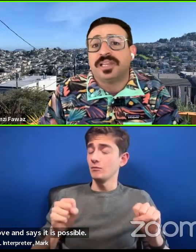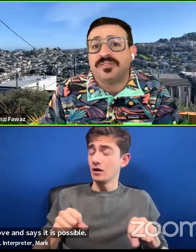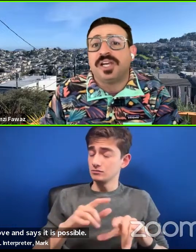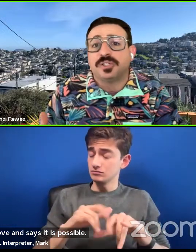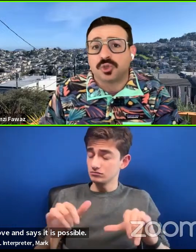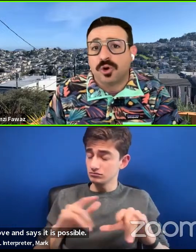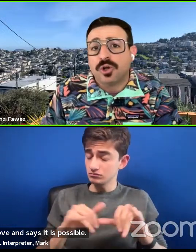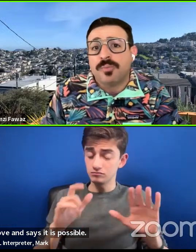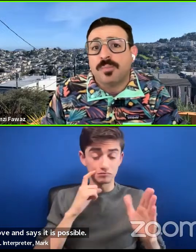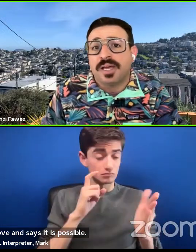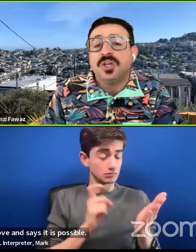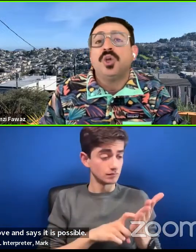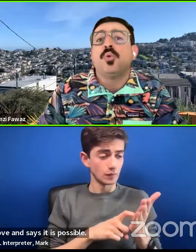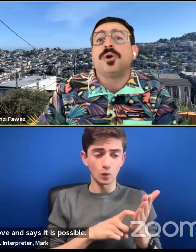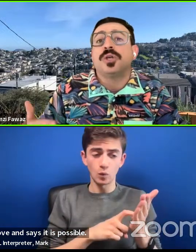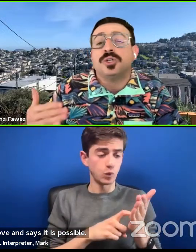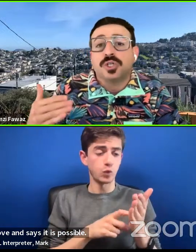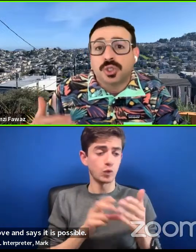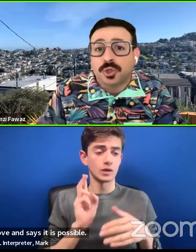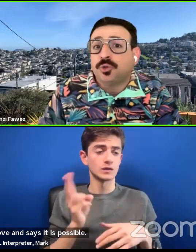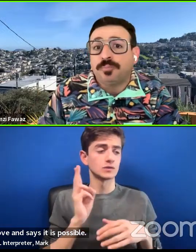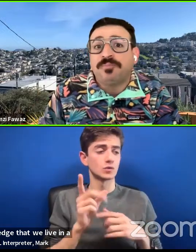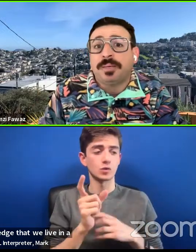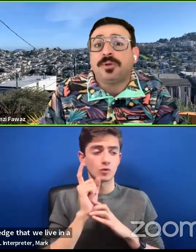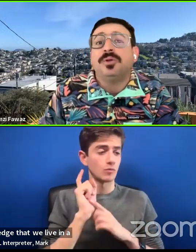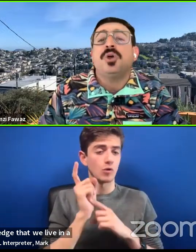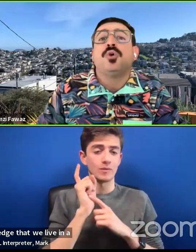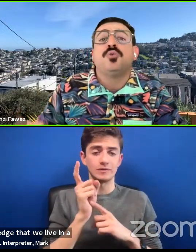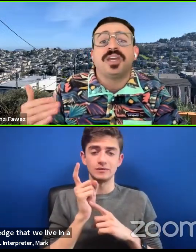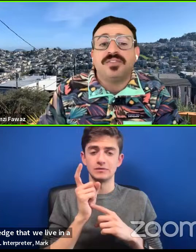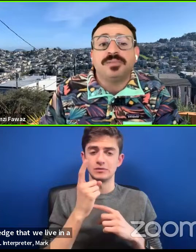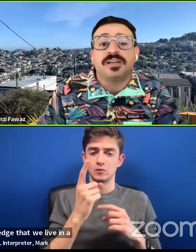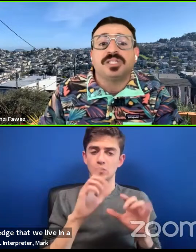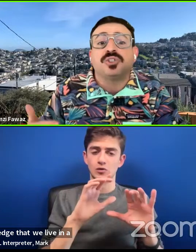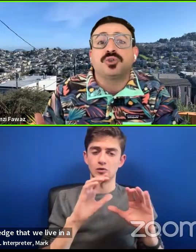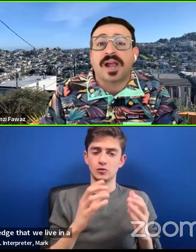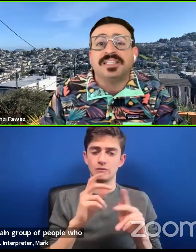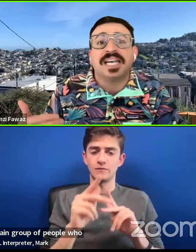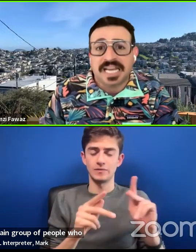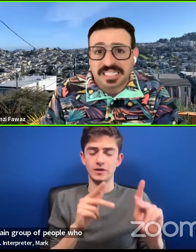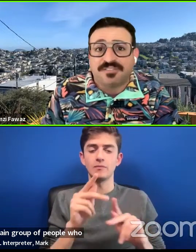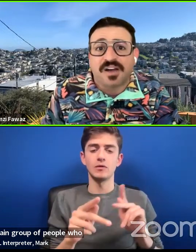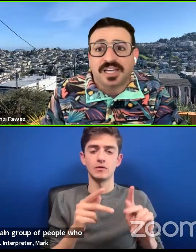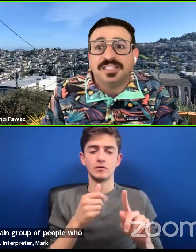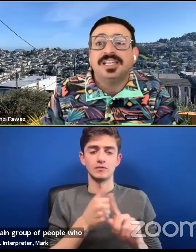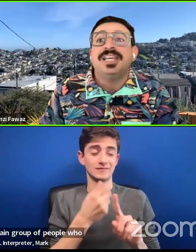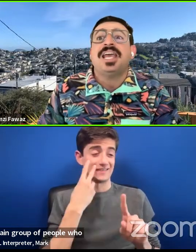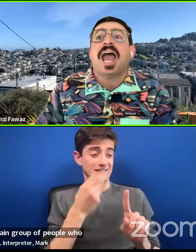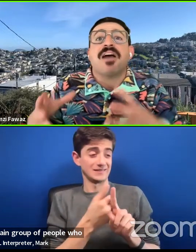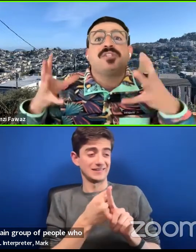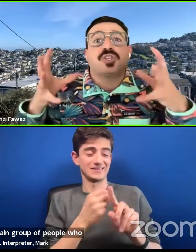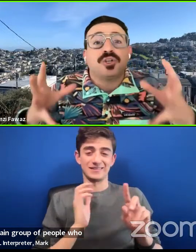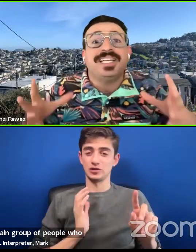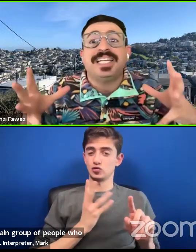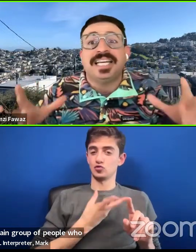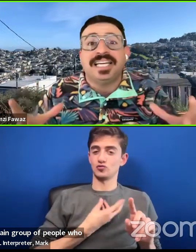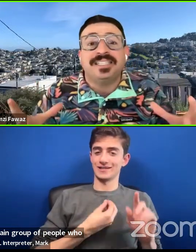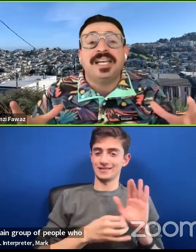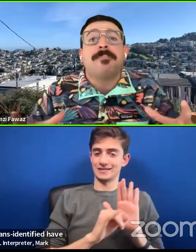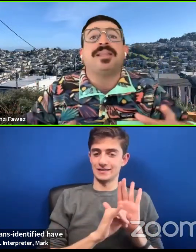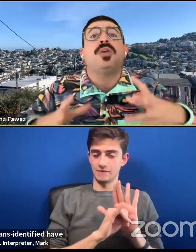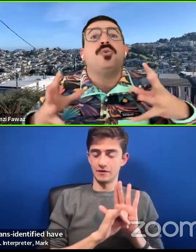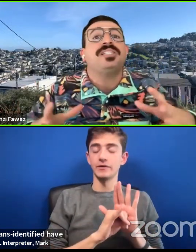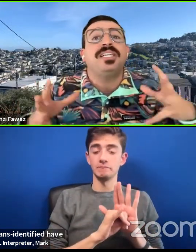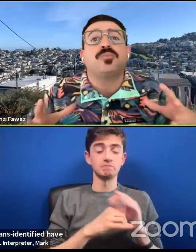acknowledge that we live in a historical moment where a certain group of people who think of themselves as trans identified have certain